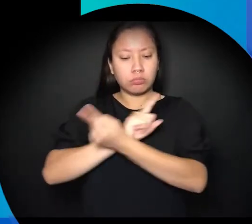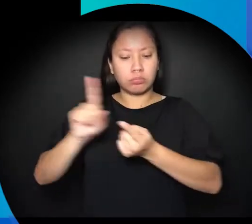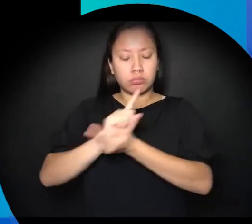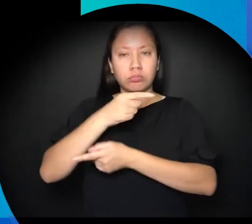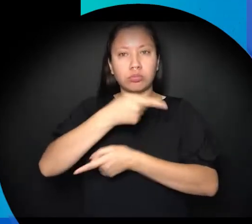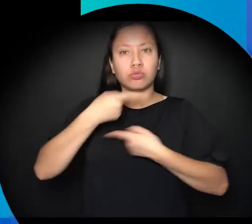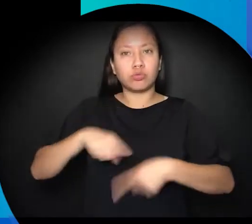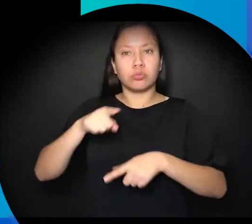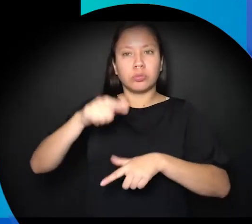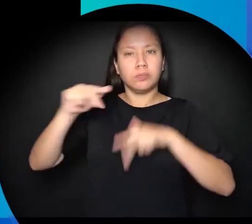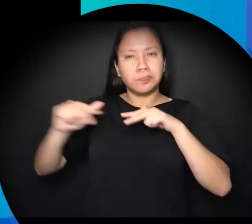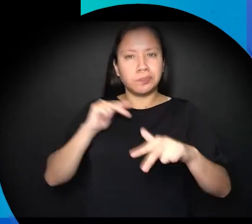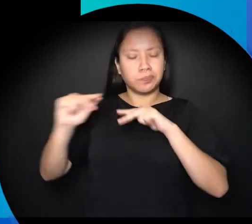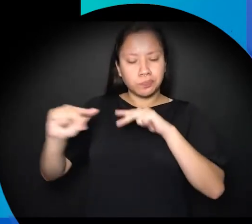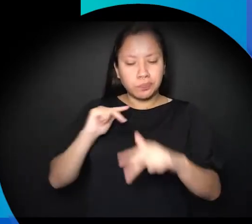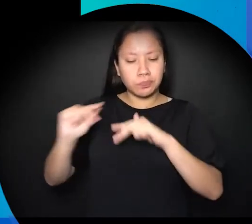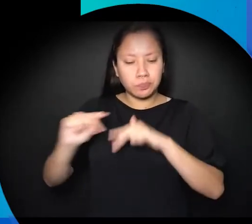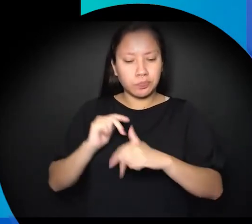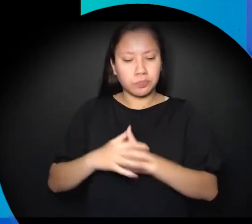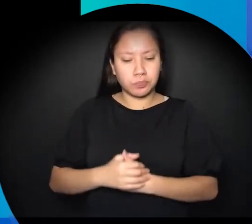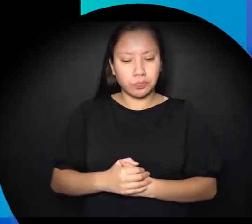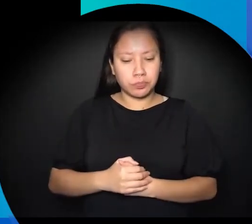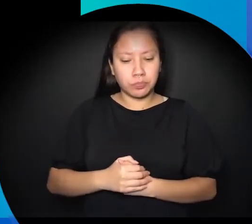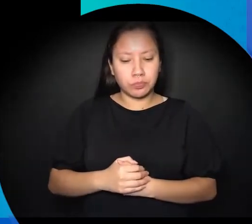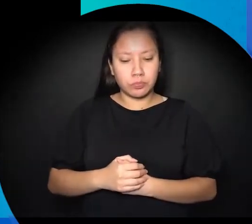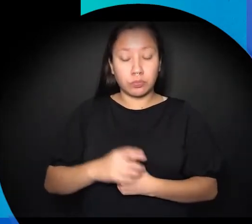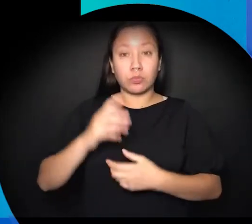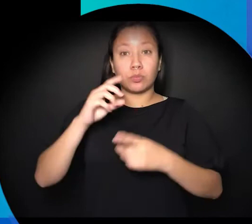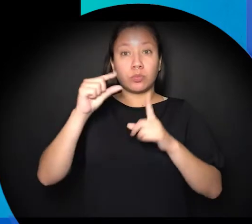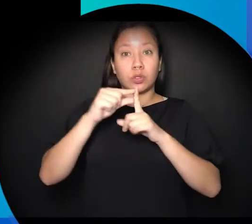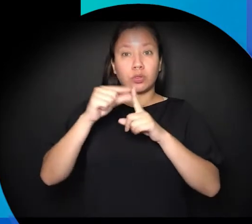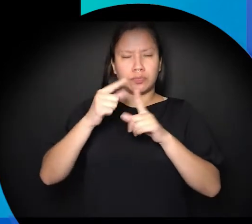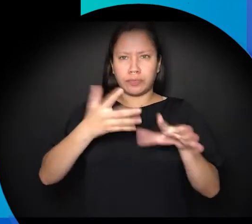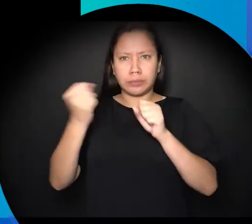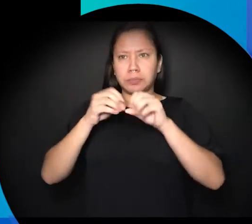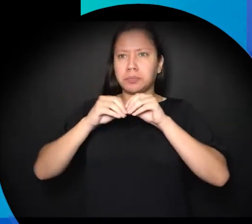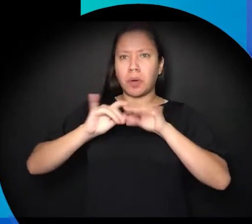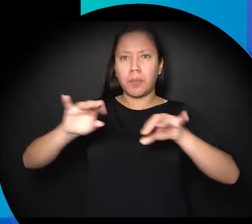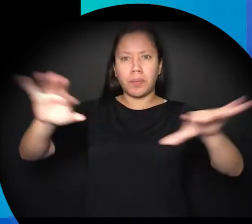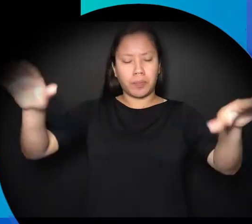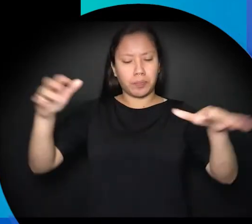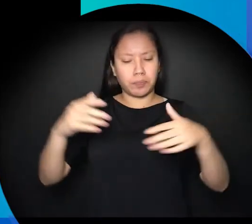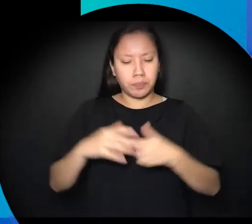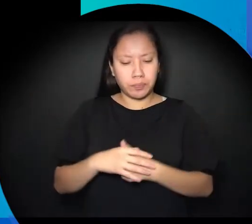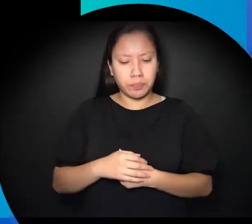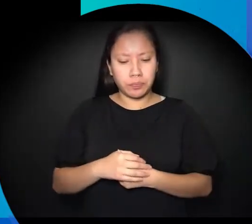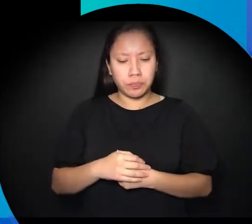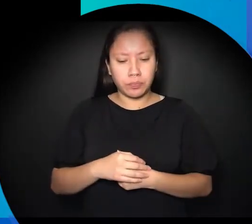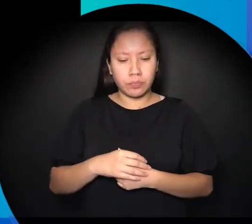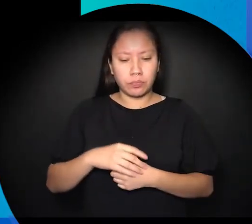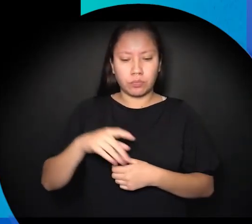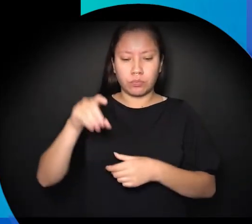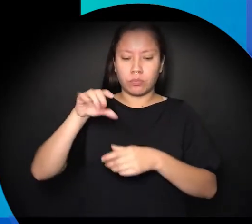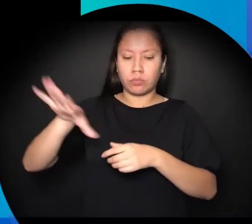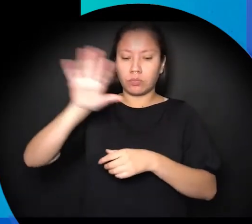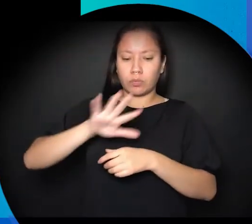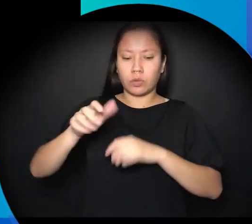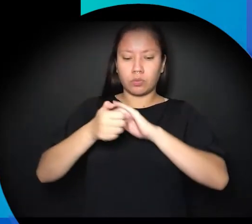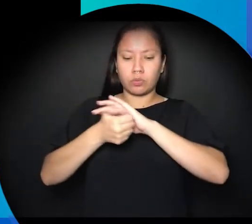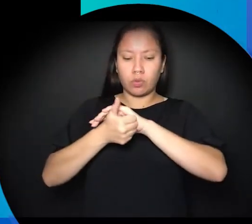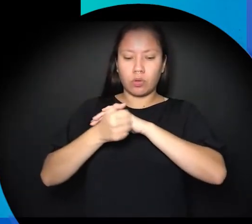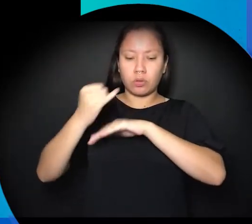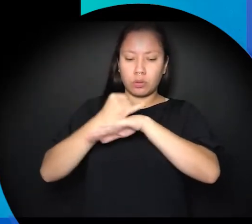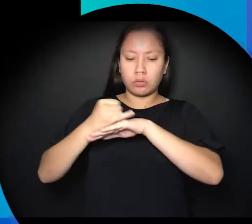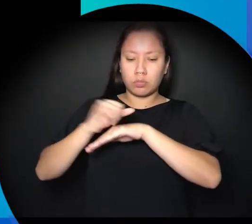water one year after a devastating oil spill Nukomis and the water walkers set off from the Gulf of Mexico